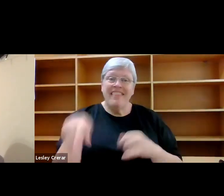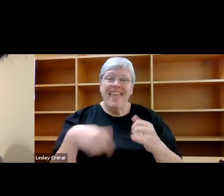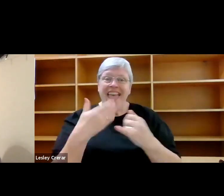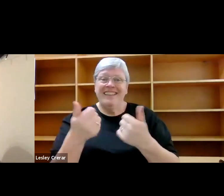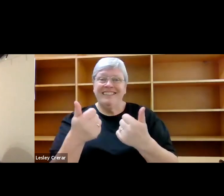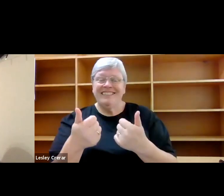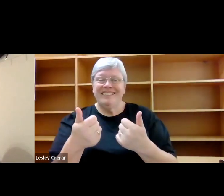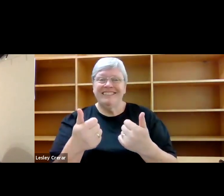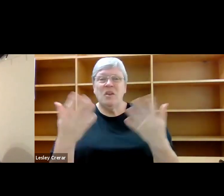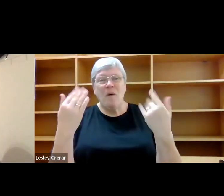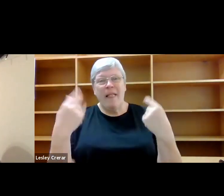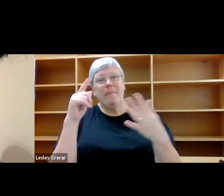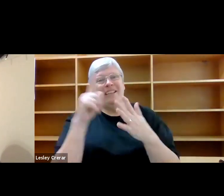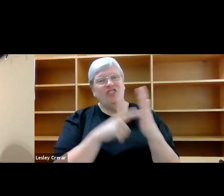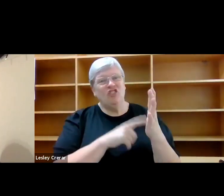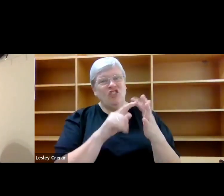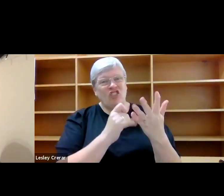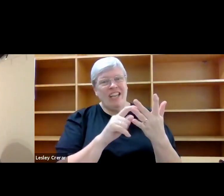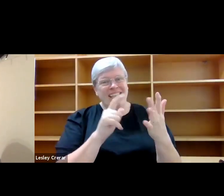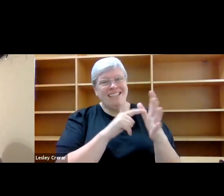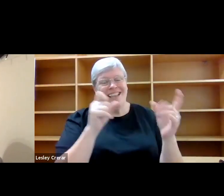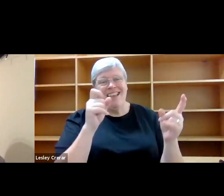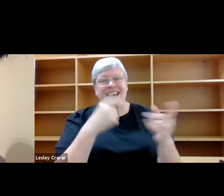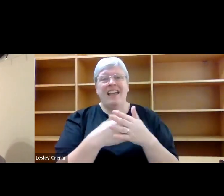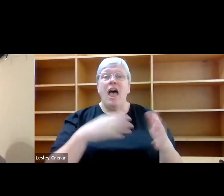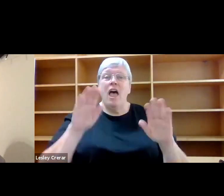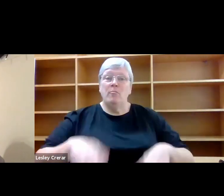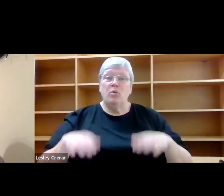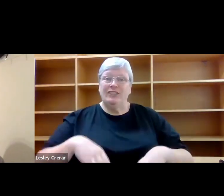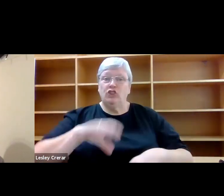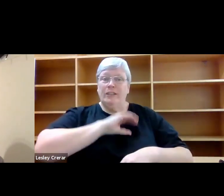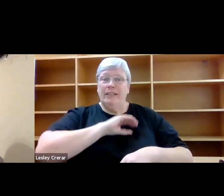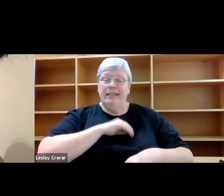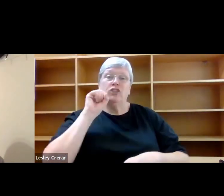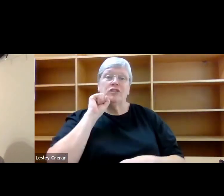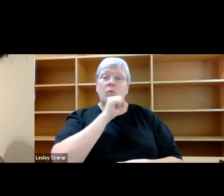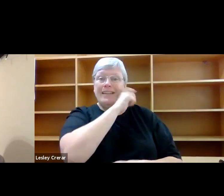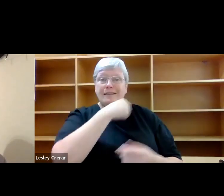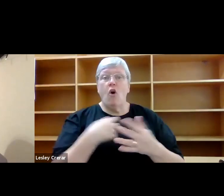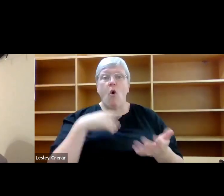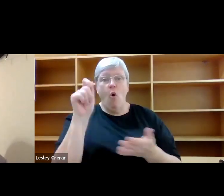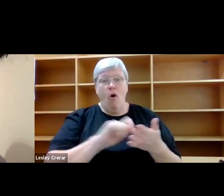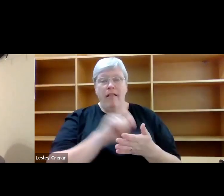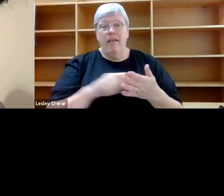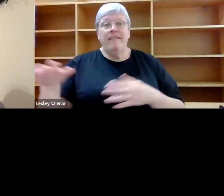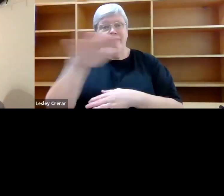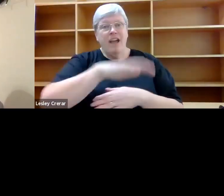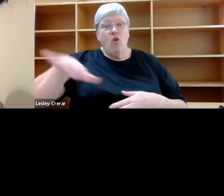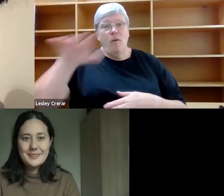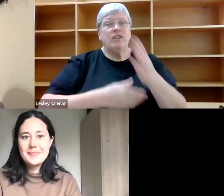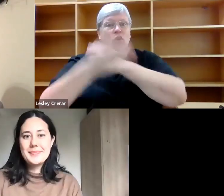So a big welcome to Jessica. Jessica's a British Canadian Taiwanese author and environmental historian living in